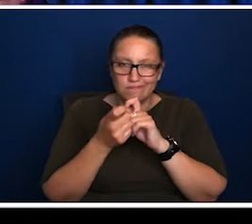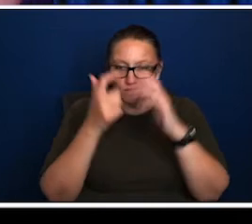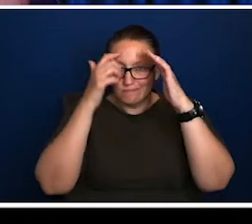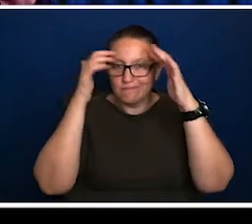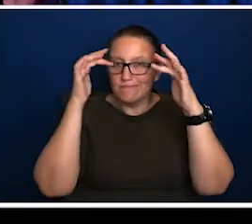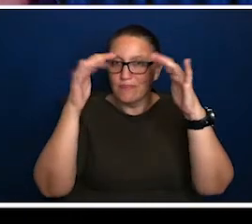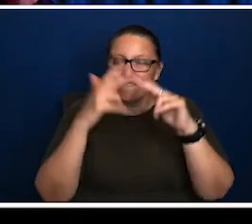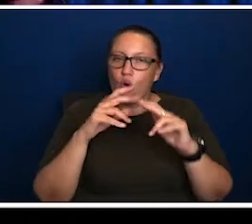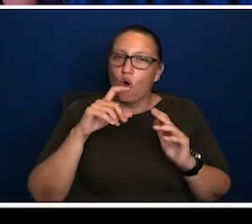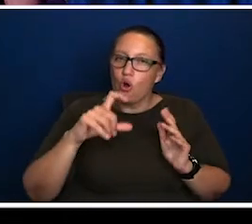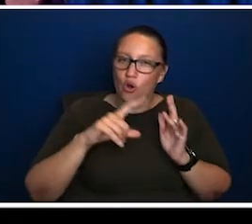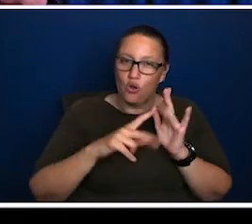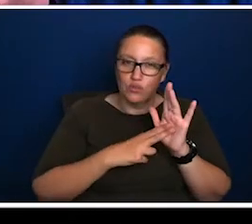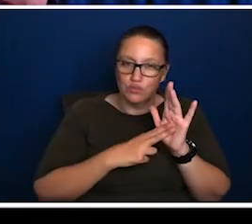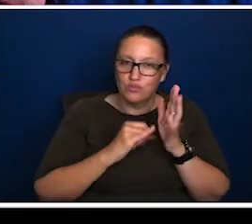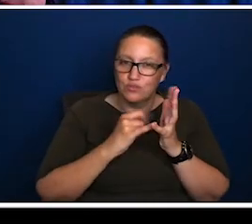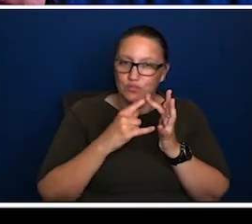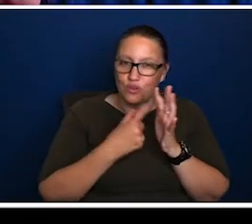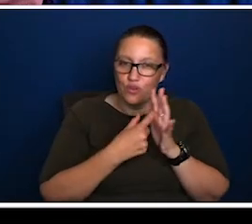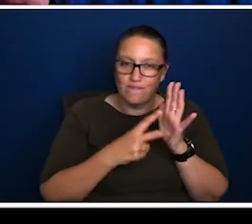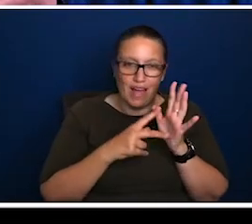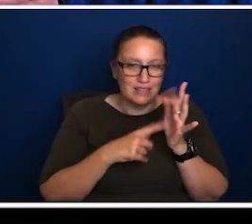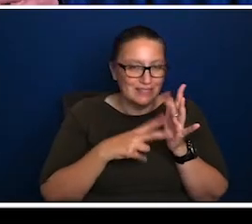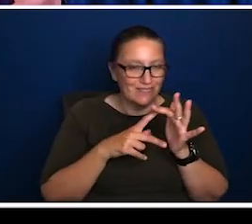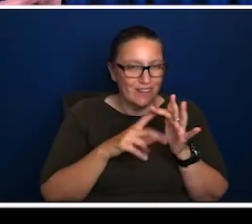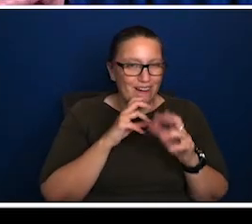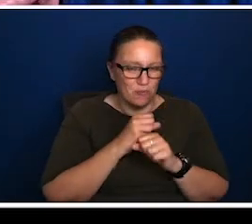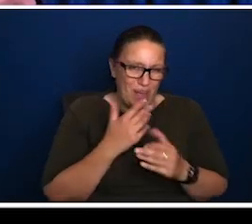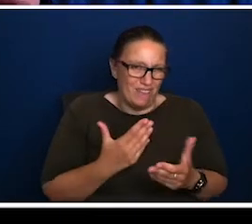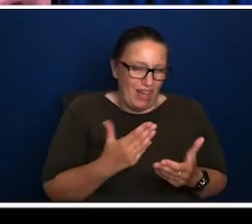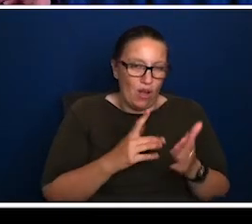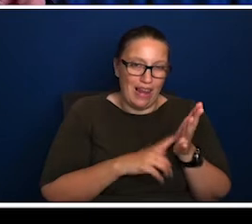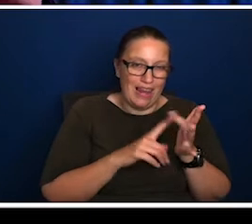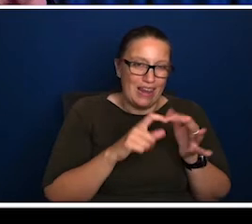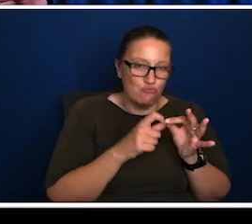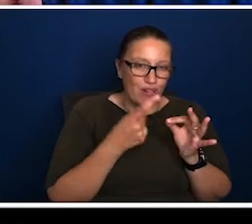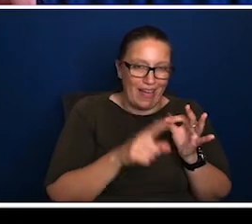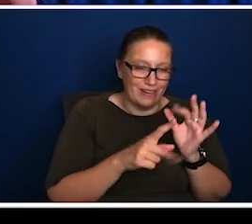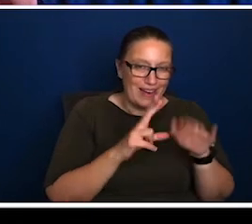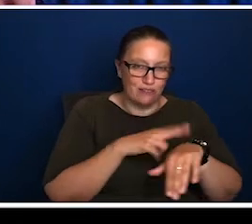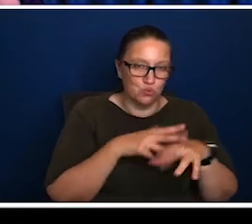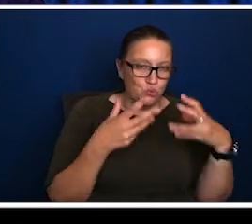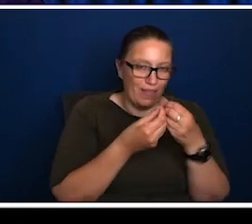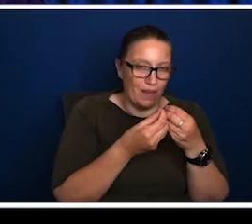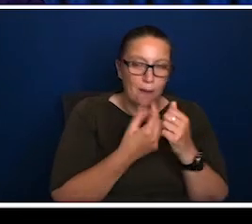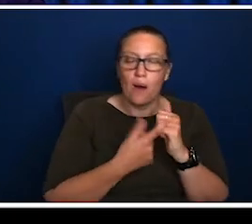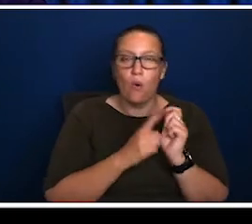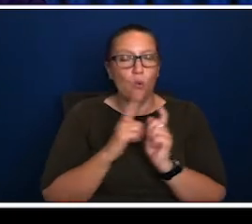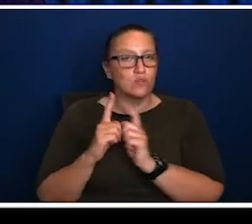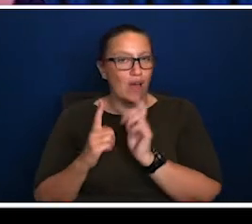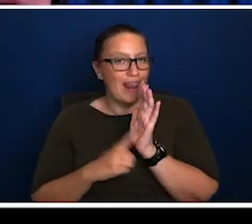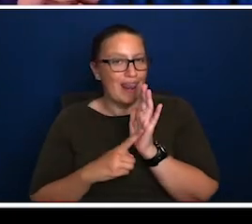try and, I'll try and get in the head of the, not just the, a conservative government, we've got a coalition government of Liberal and National Party, but also